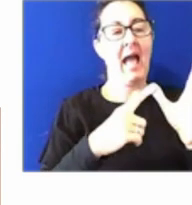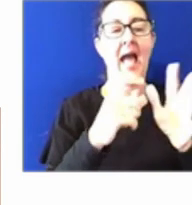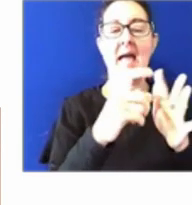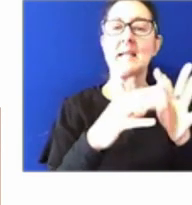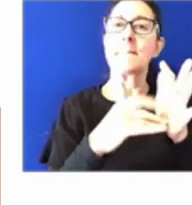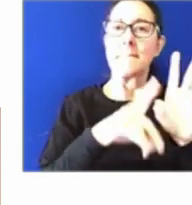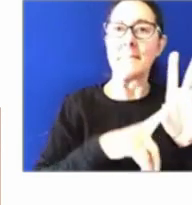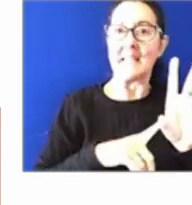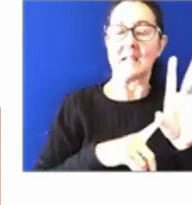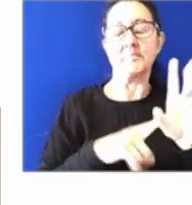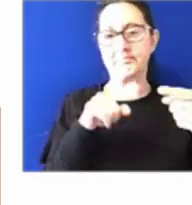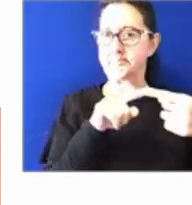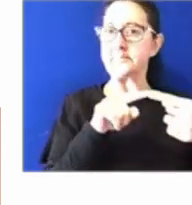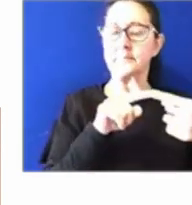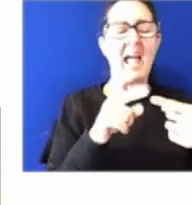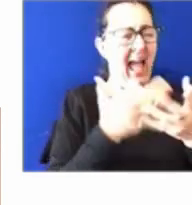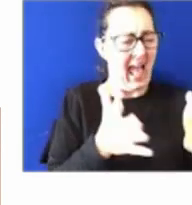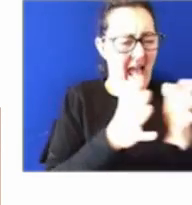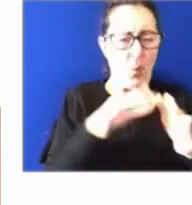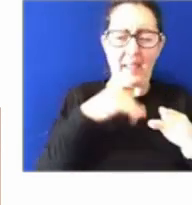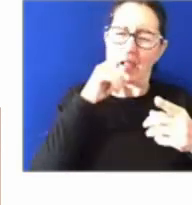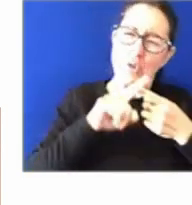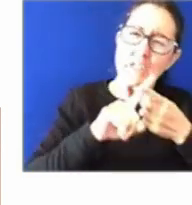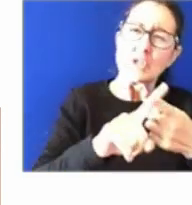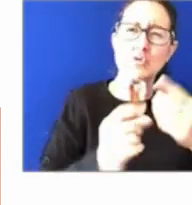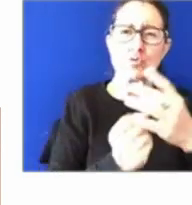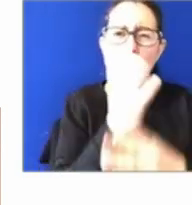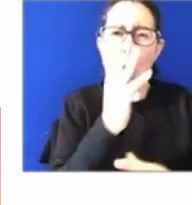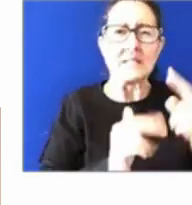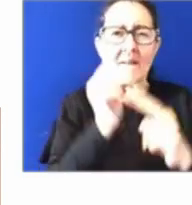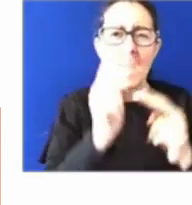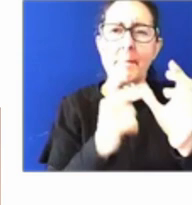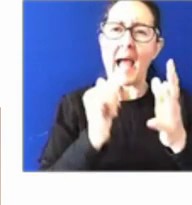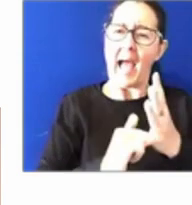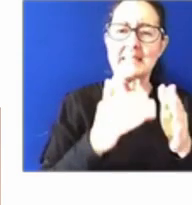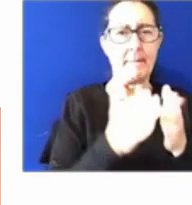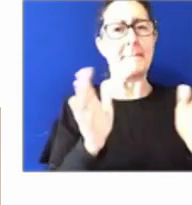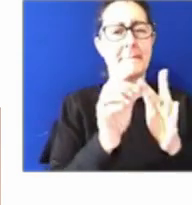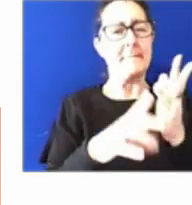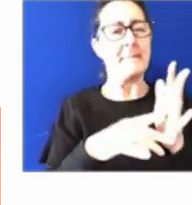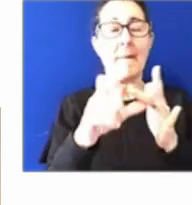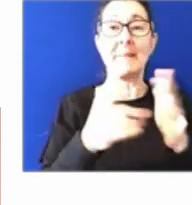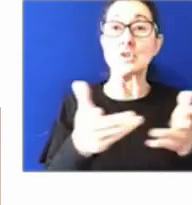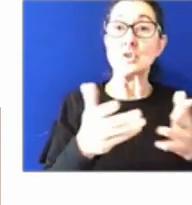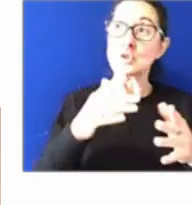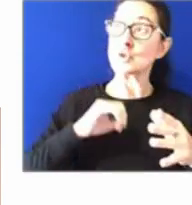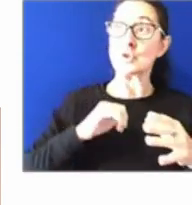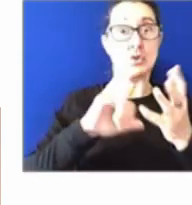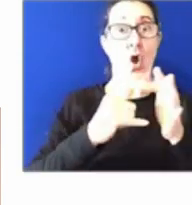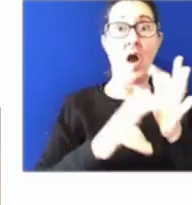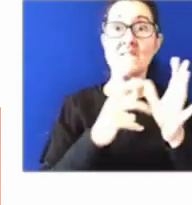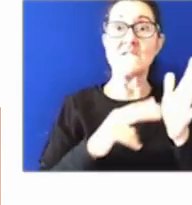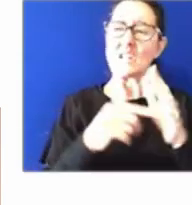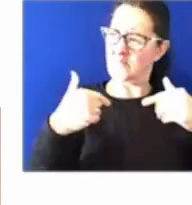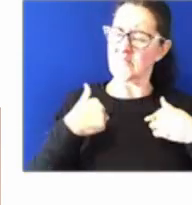develop as public servants is through the APS Academy. It provides an integrated whole of service